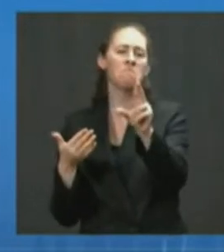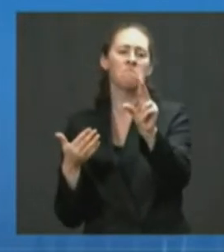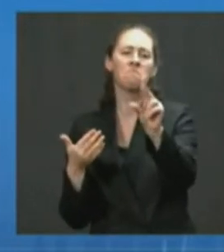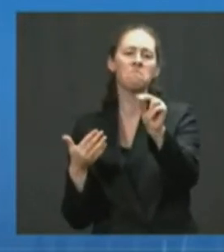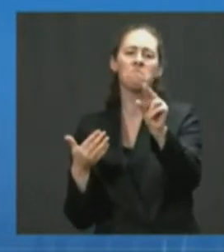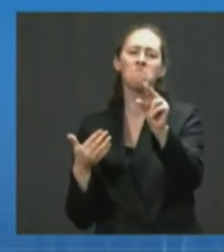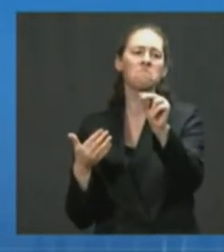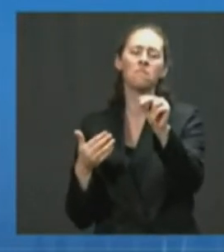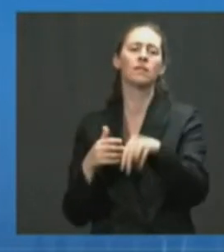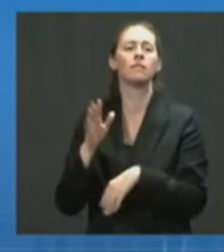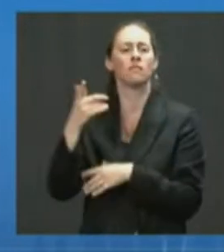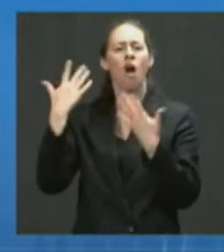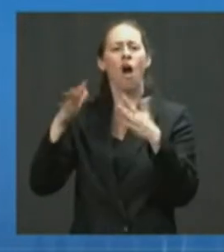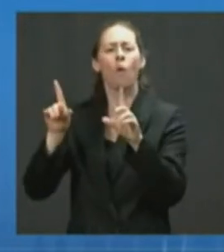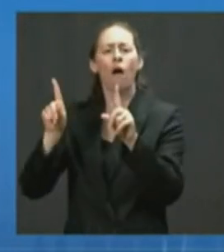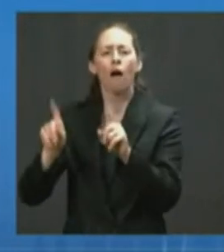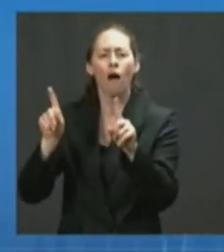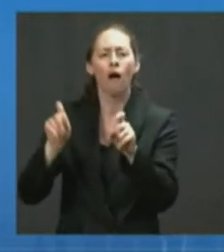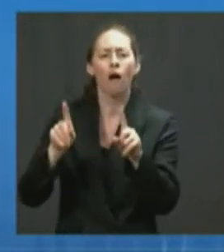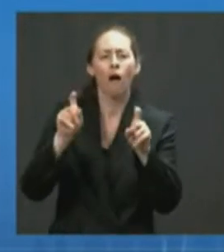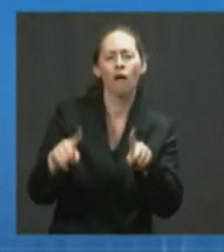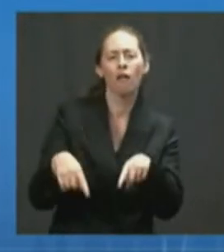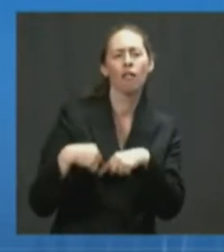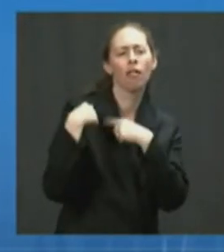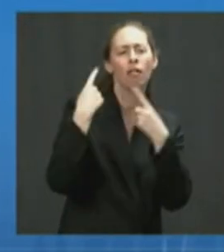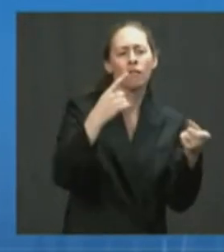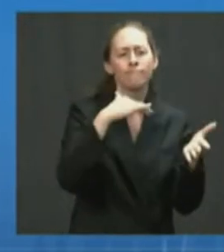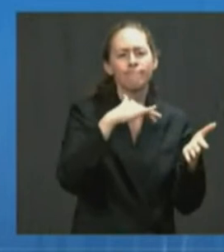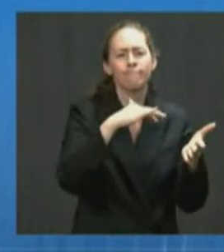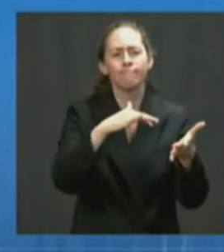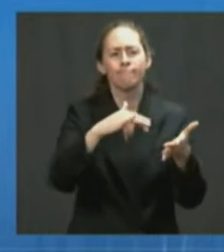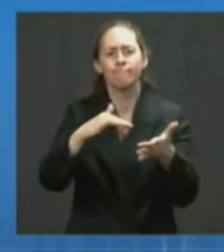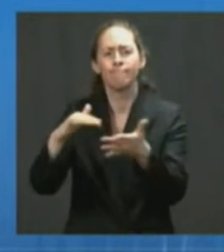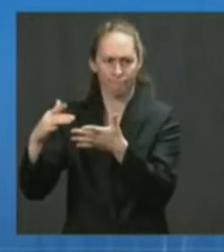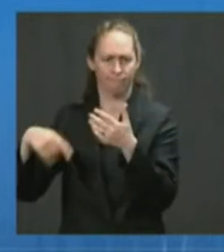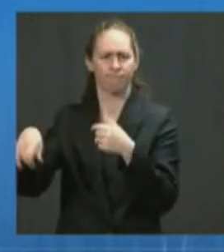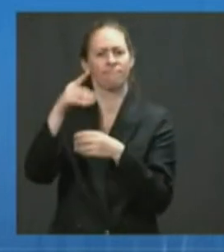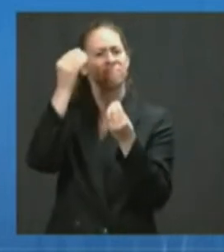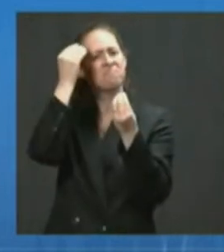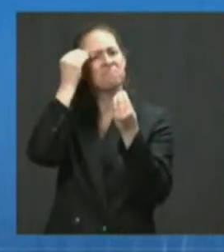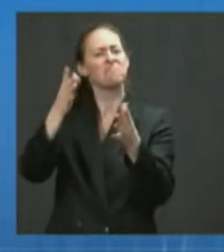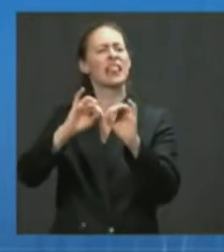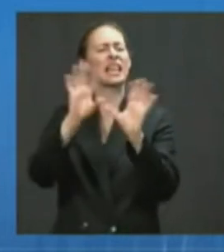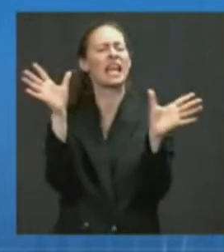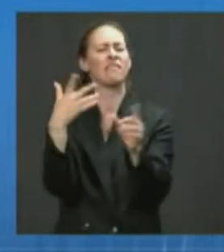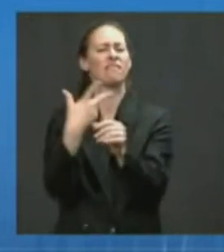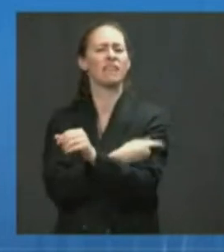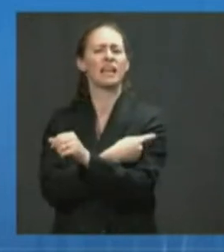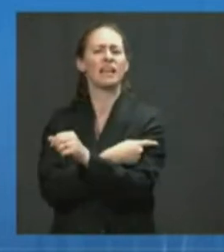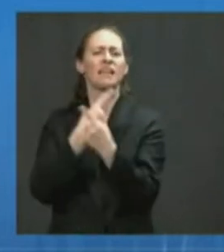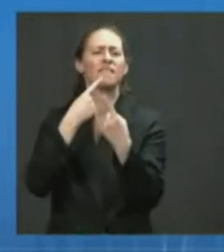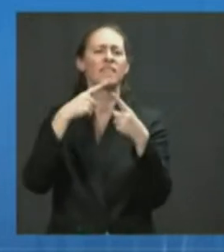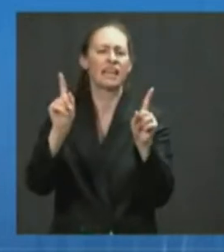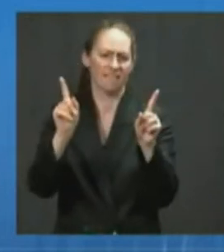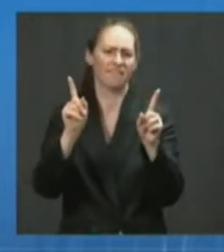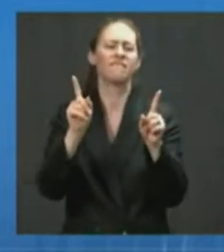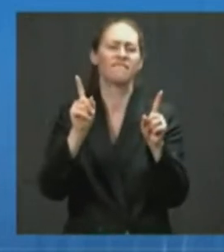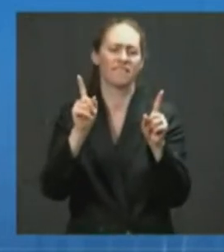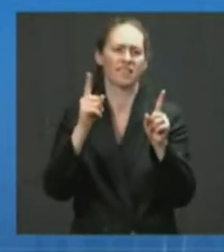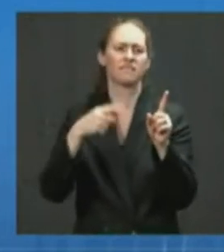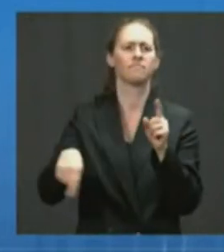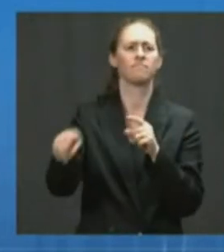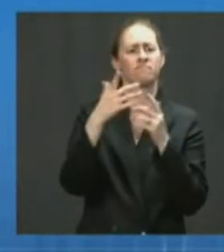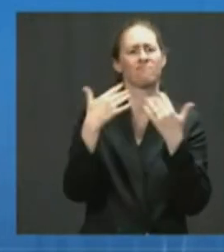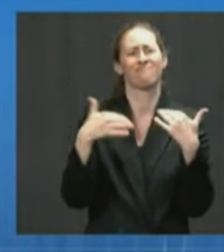and the vaccines generally do their job quite well. These vaccines are some of the most effective